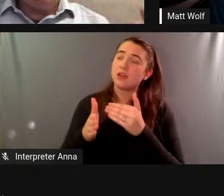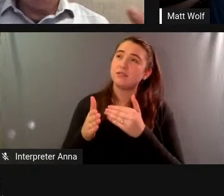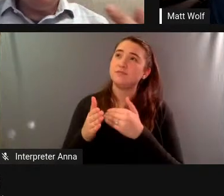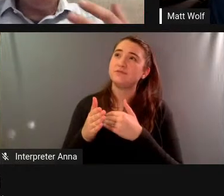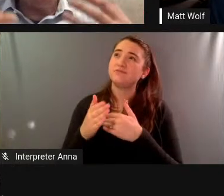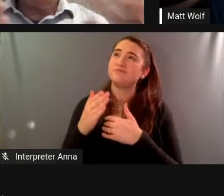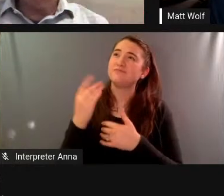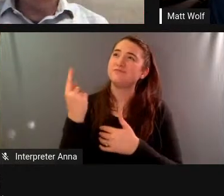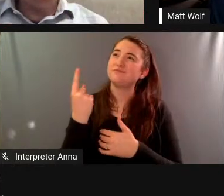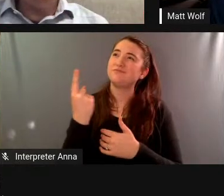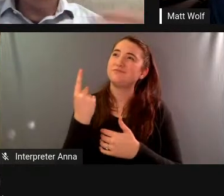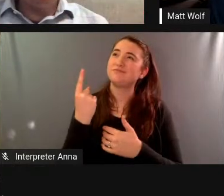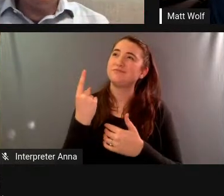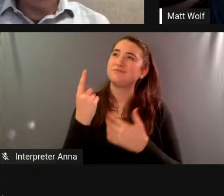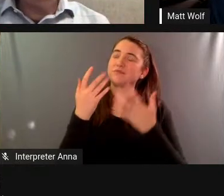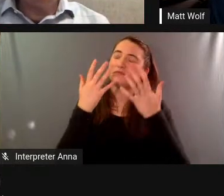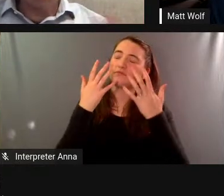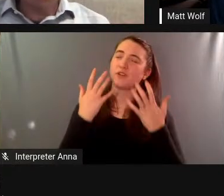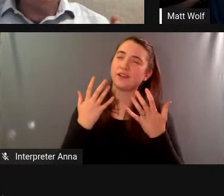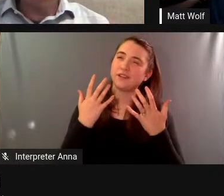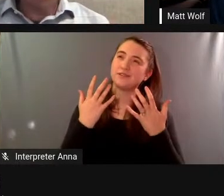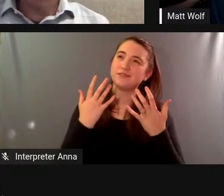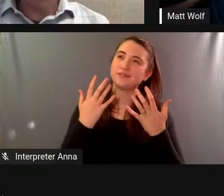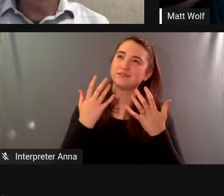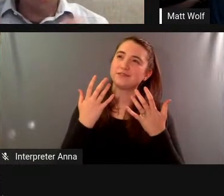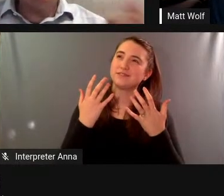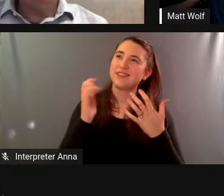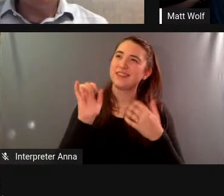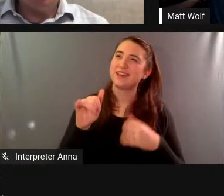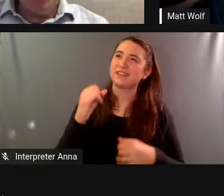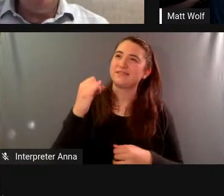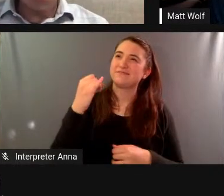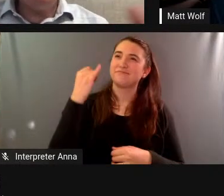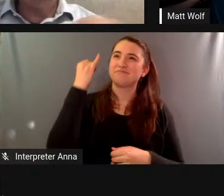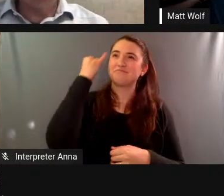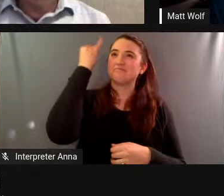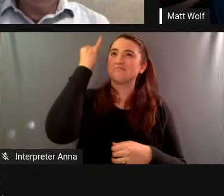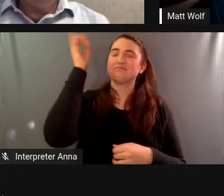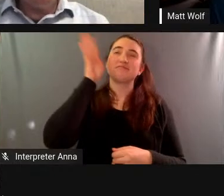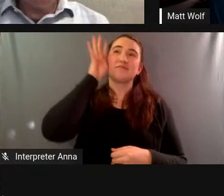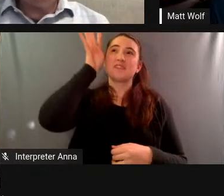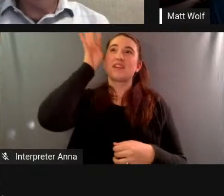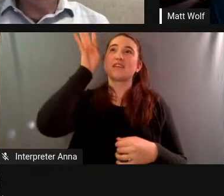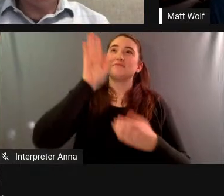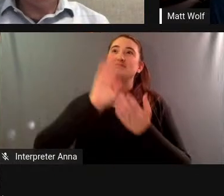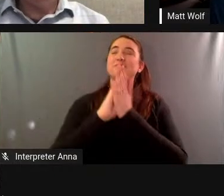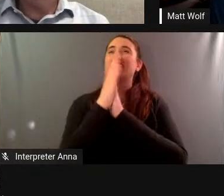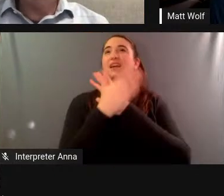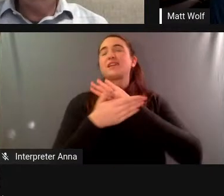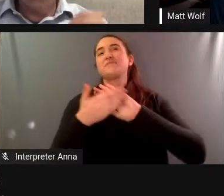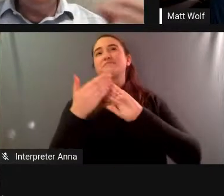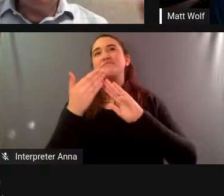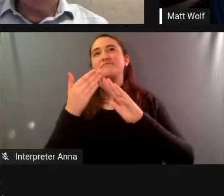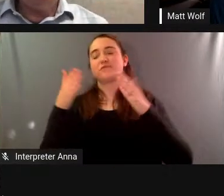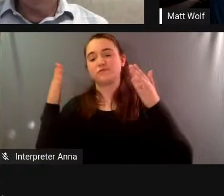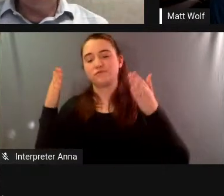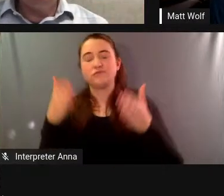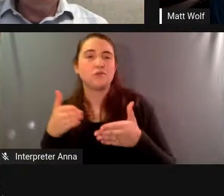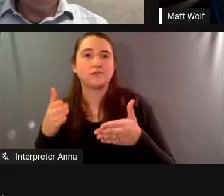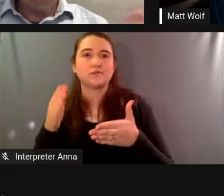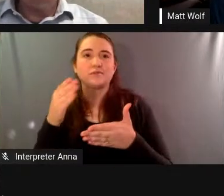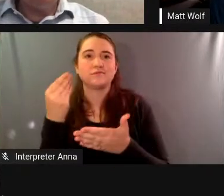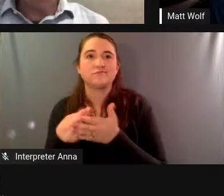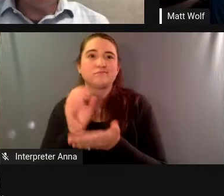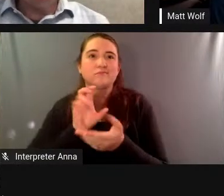tragic about how this idealism became corporatized that that corporate culture came in and uh sort of